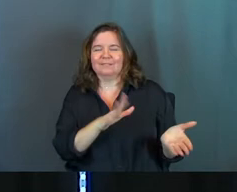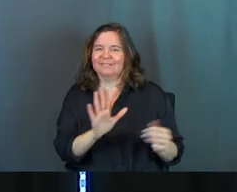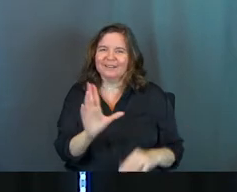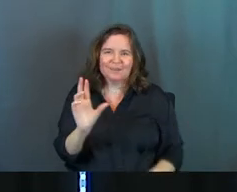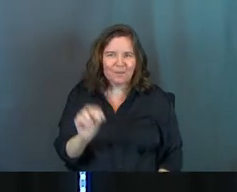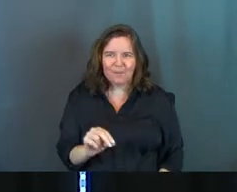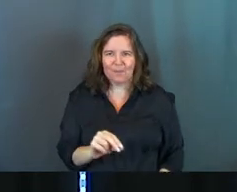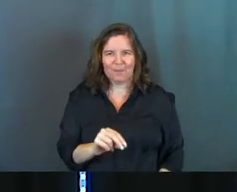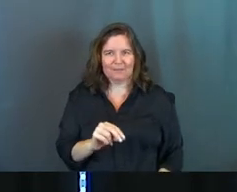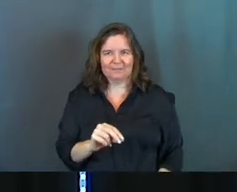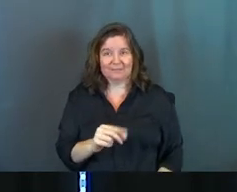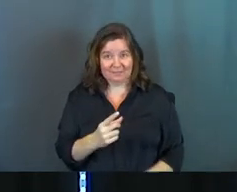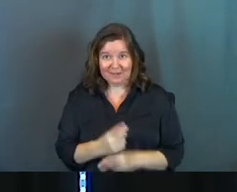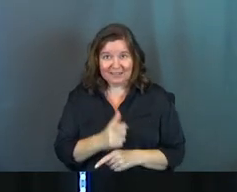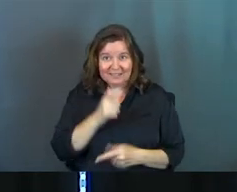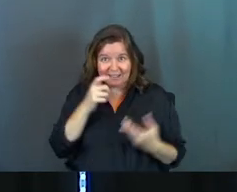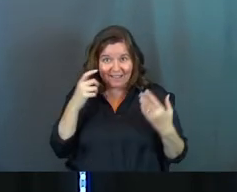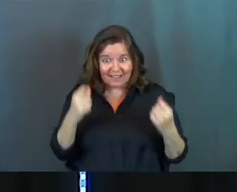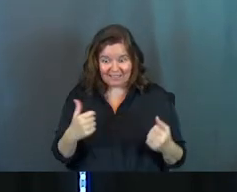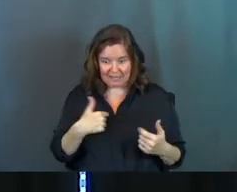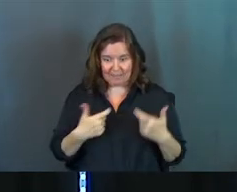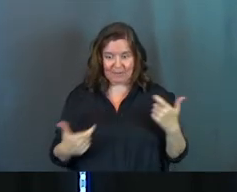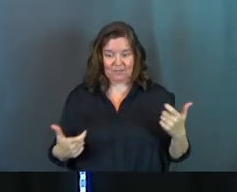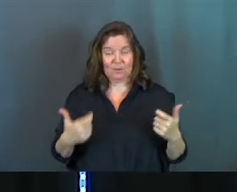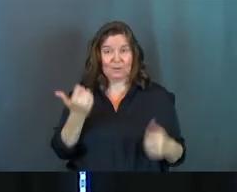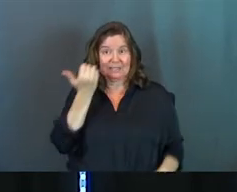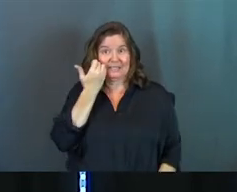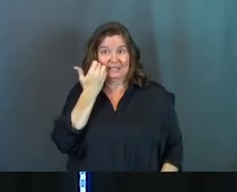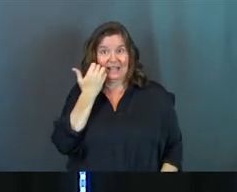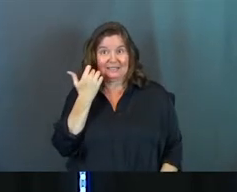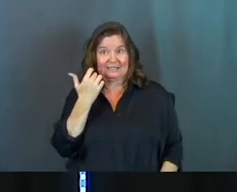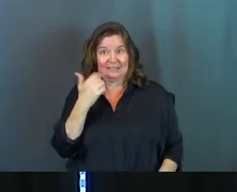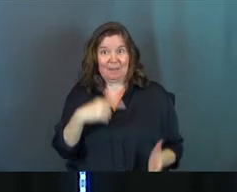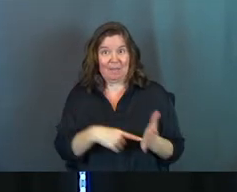No, right? Because then I'm going to have a huge dental bill.